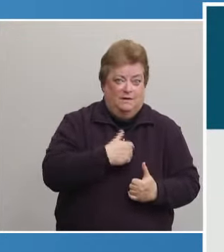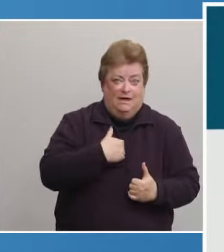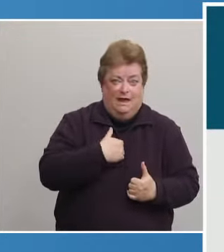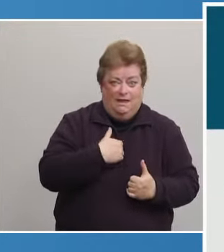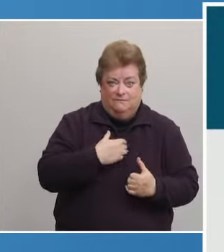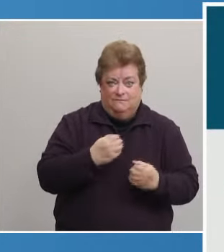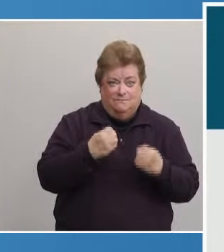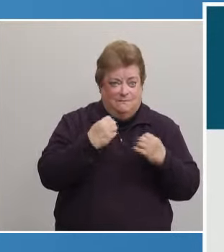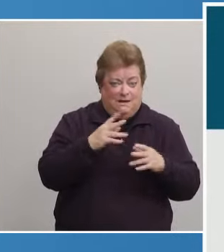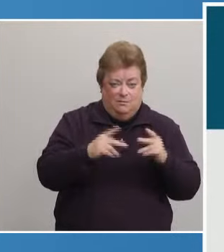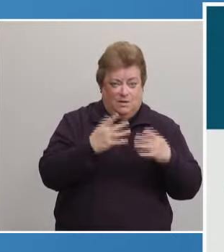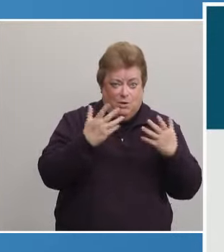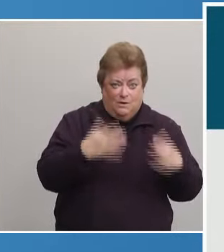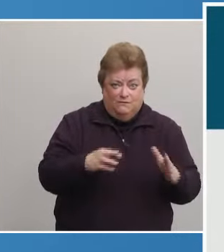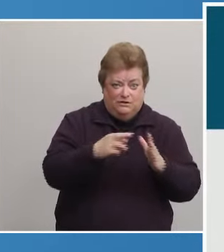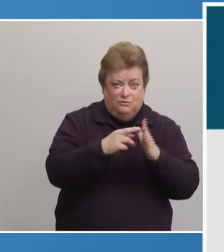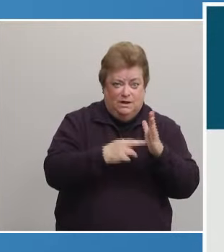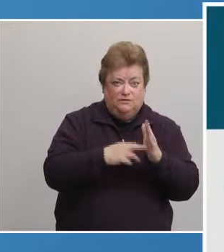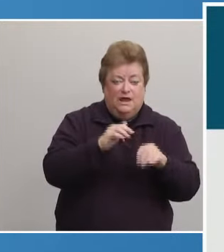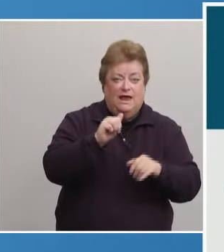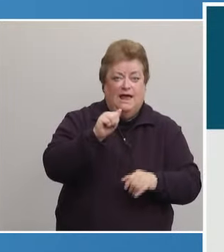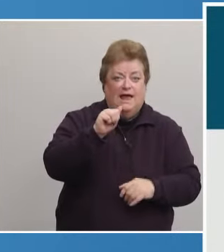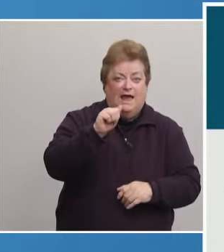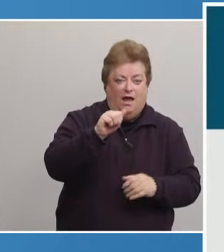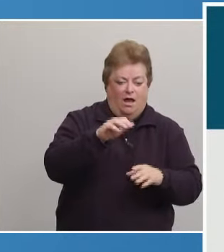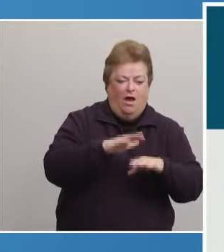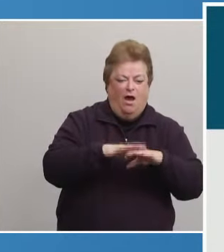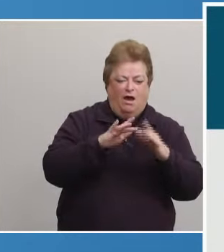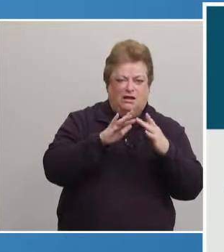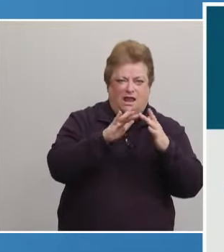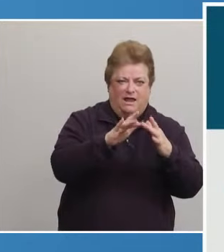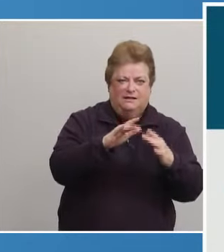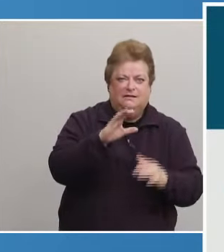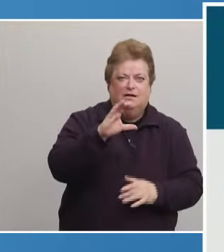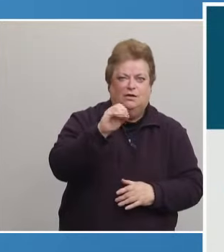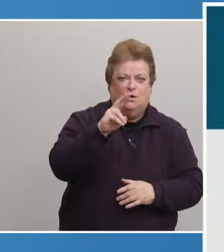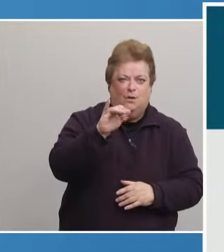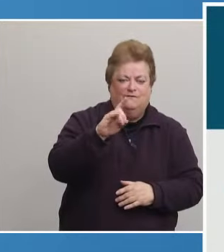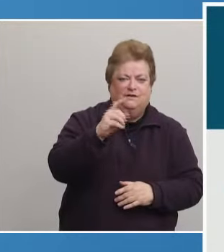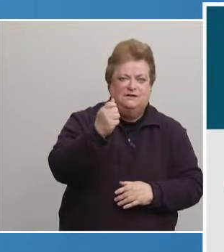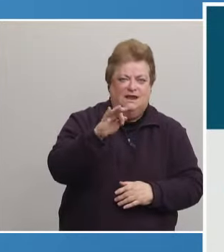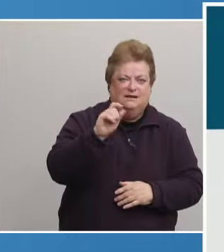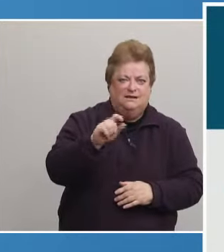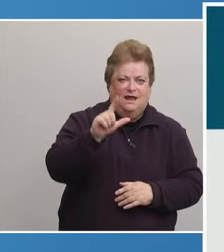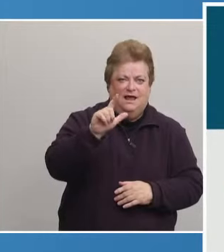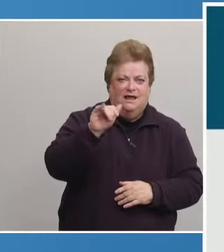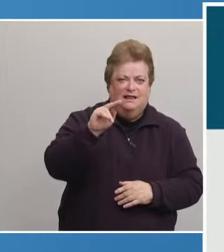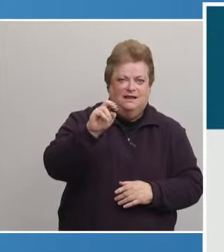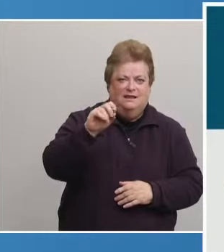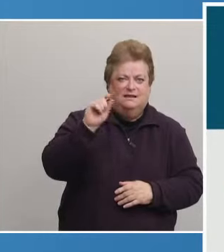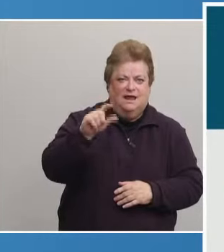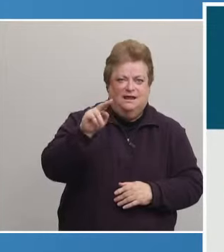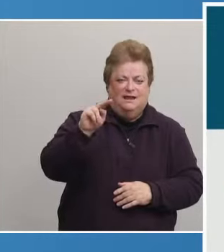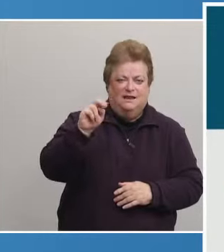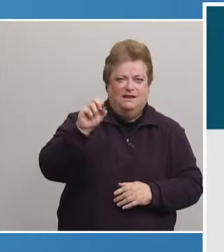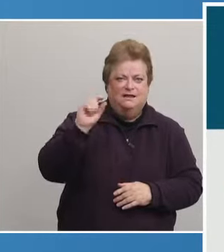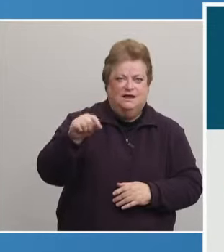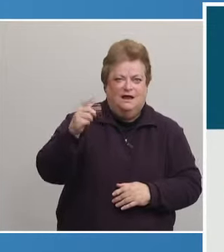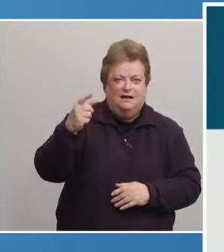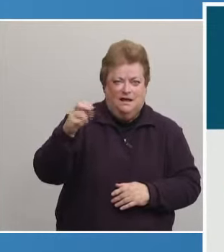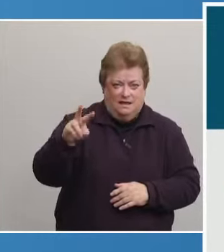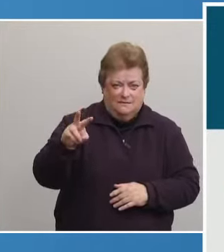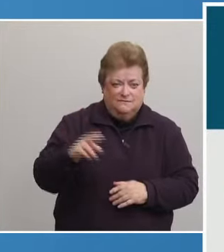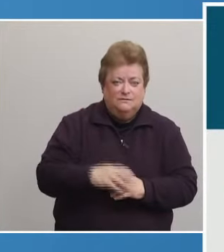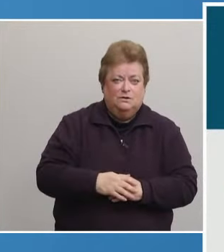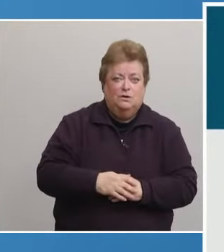new online form at covid19.lincoln.ne.gov. As doses become more